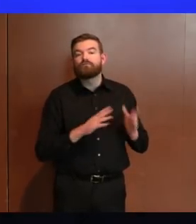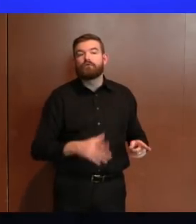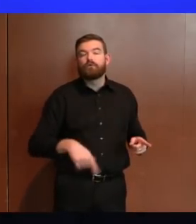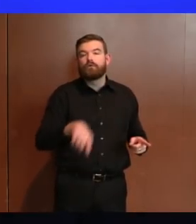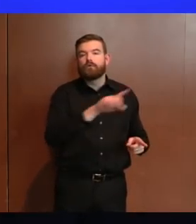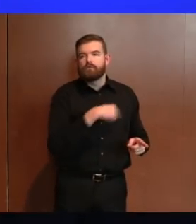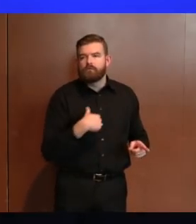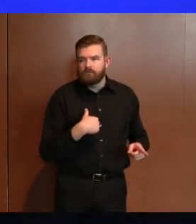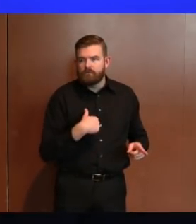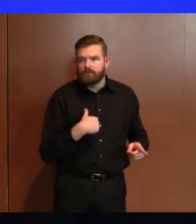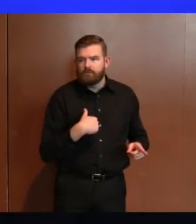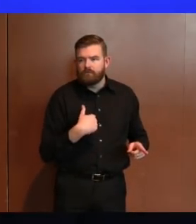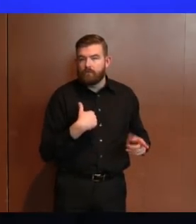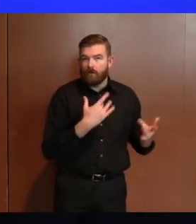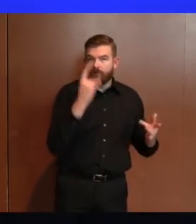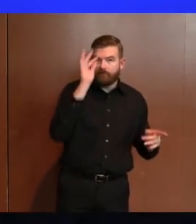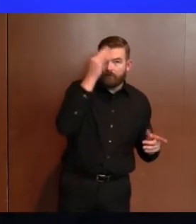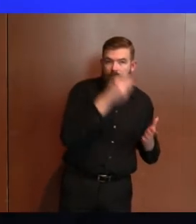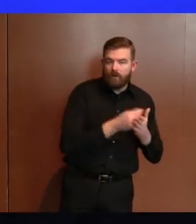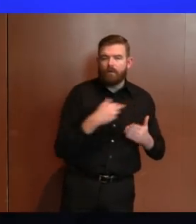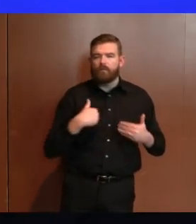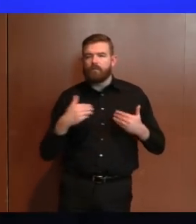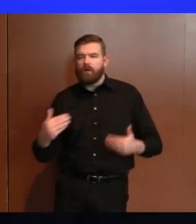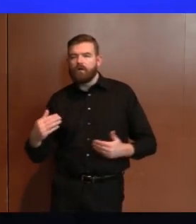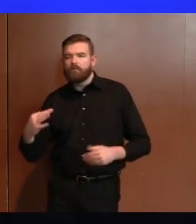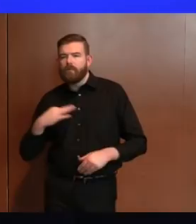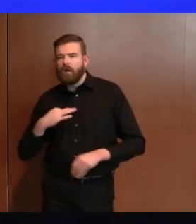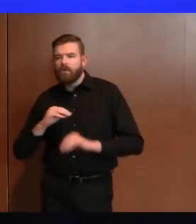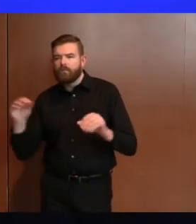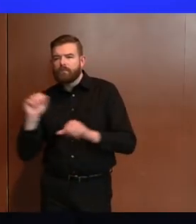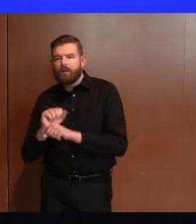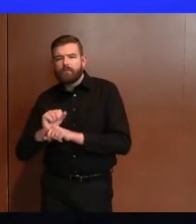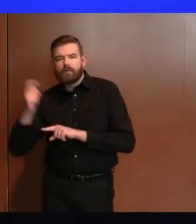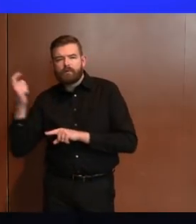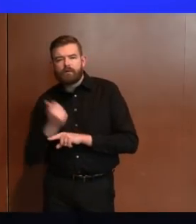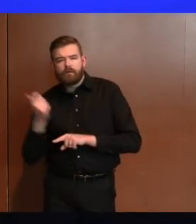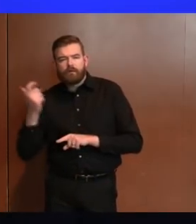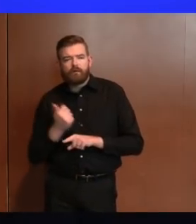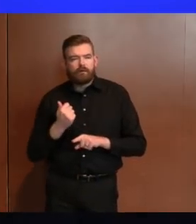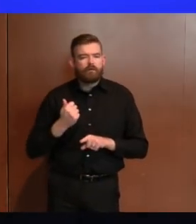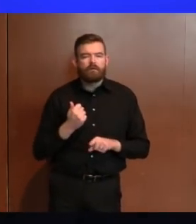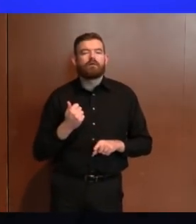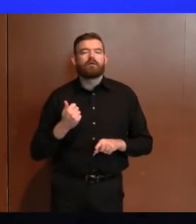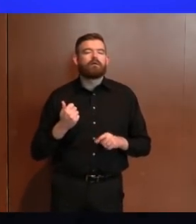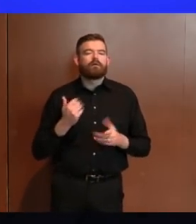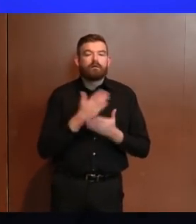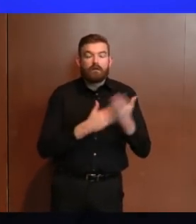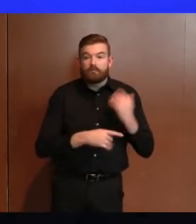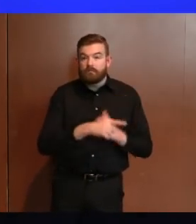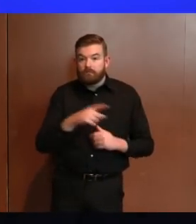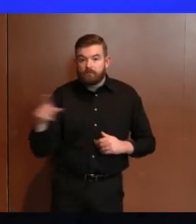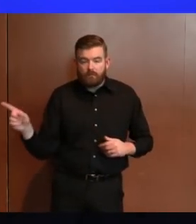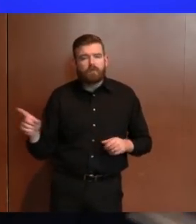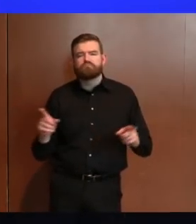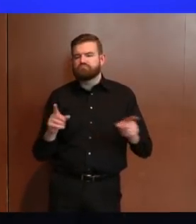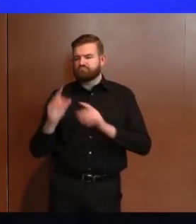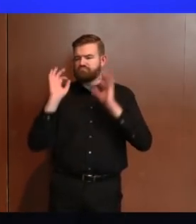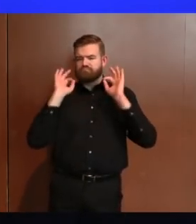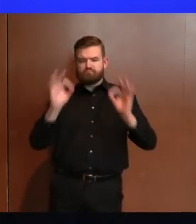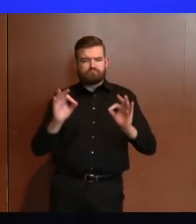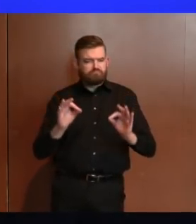uncommon issues for our staff, but they do require verifying important information and walking through the process with claimants one at a time.